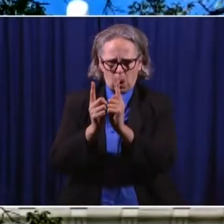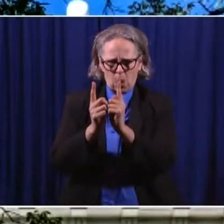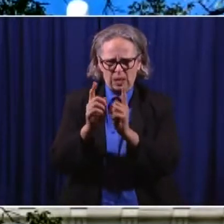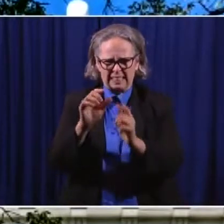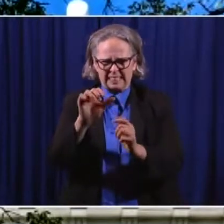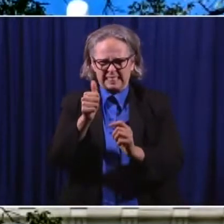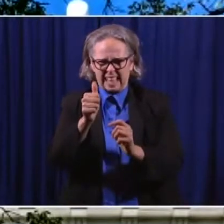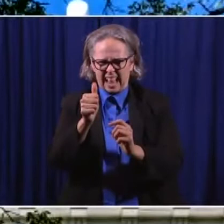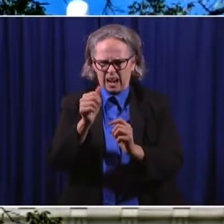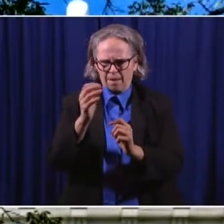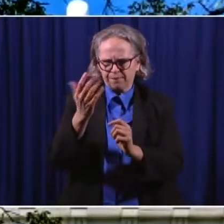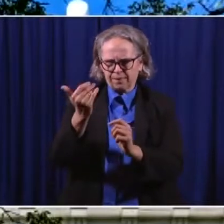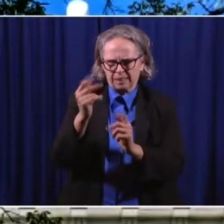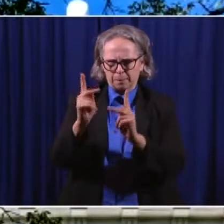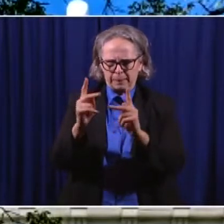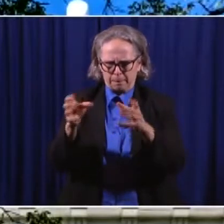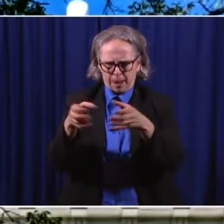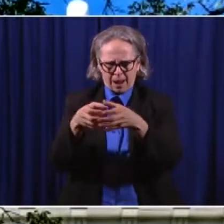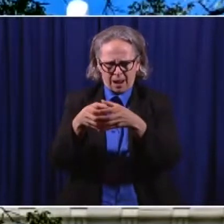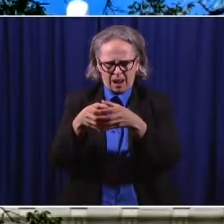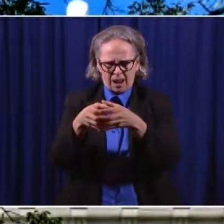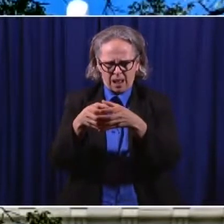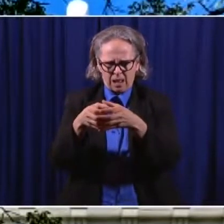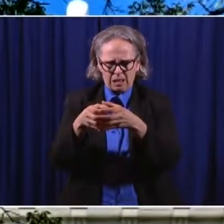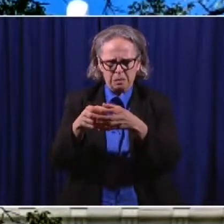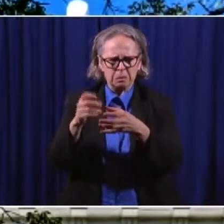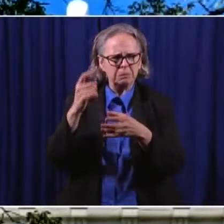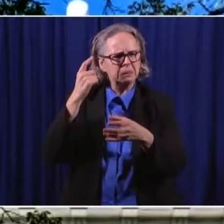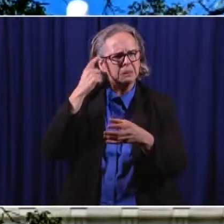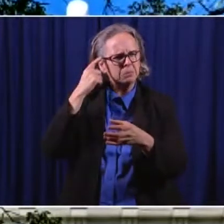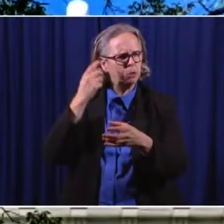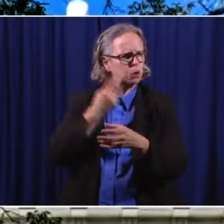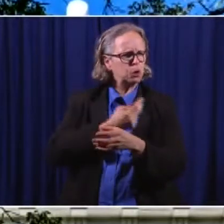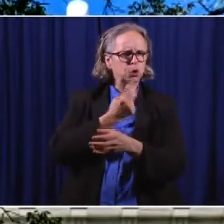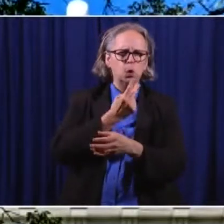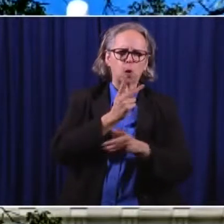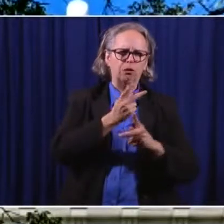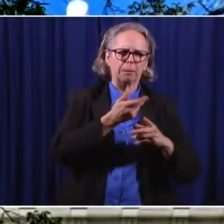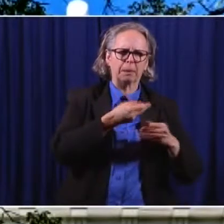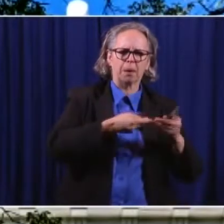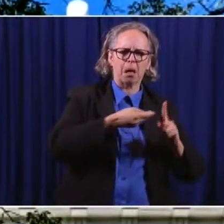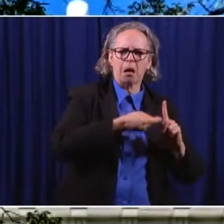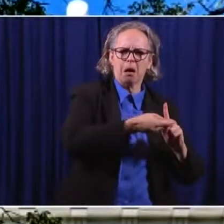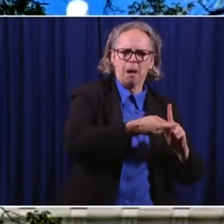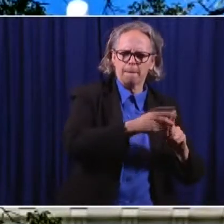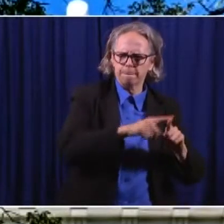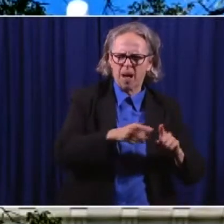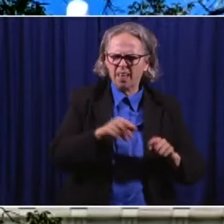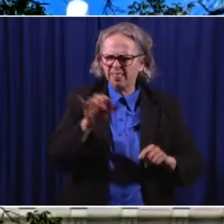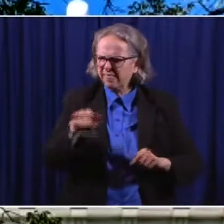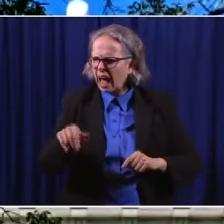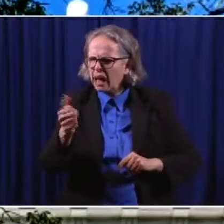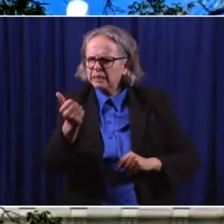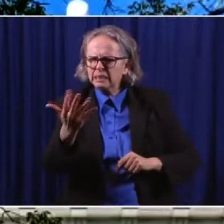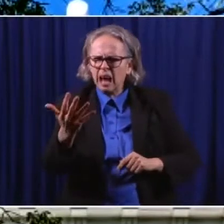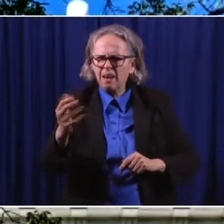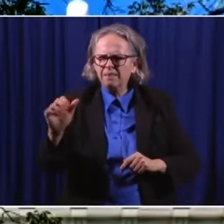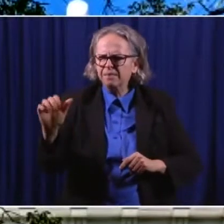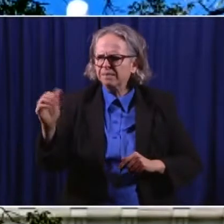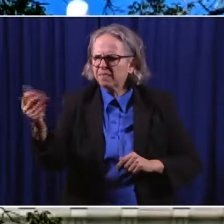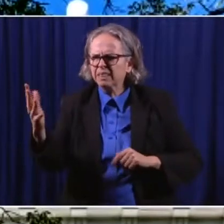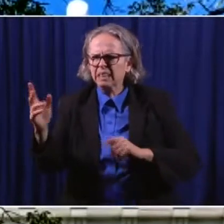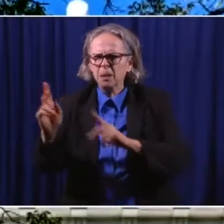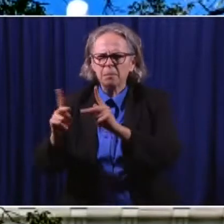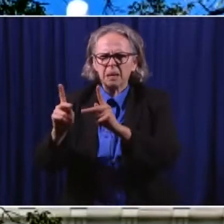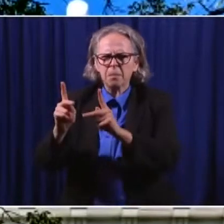typically they find two to three close contacts per case. So, you know, concerned about that, we have been